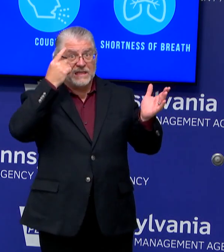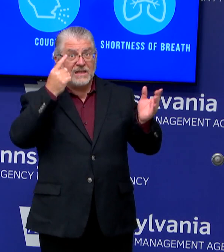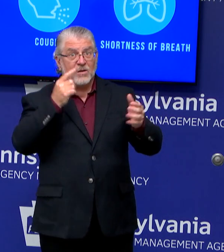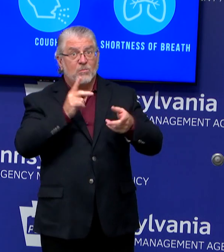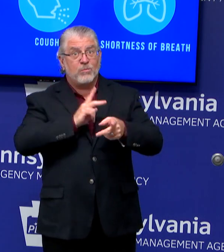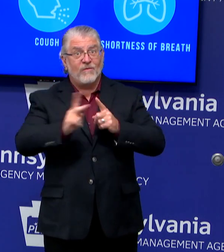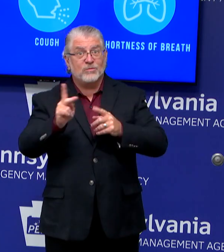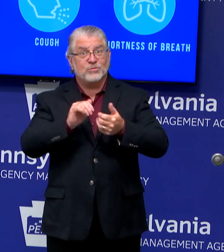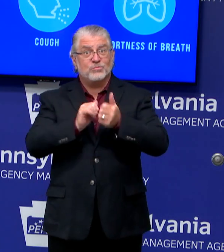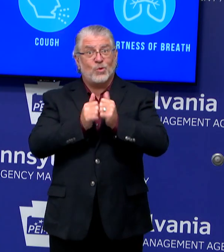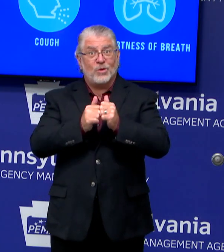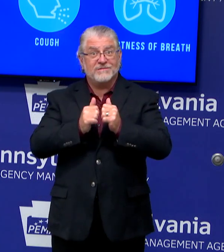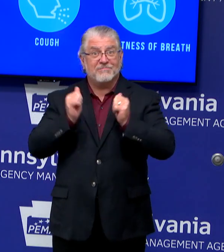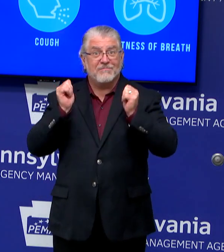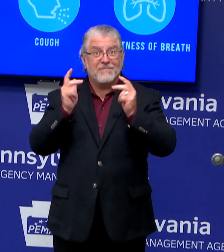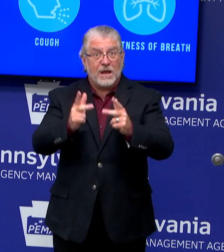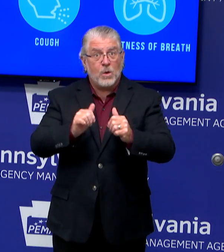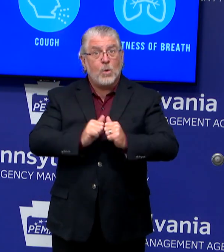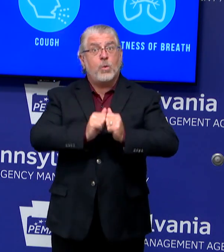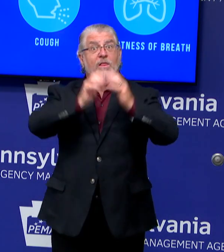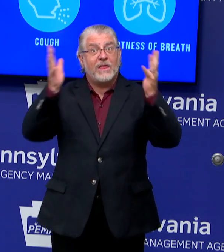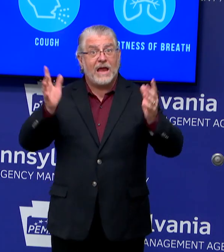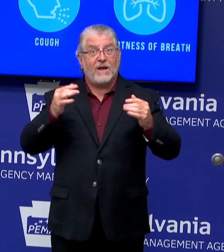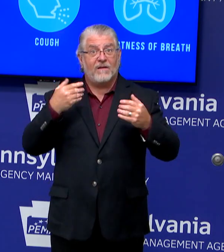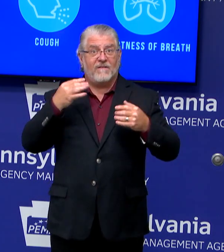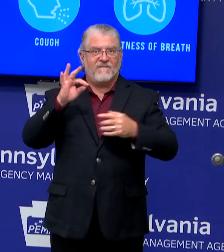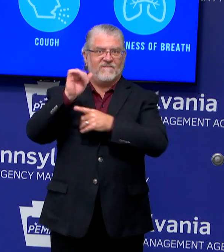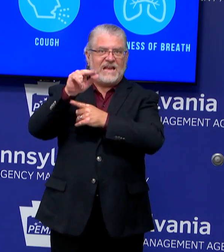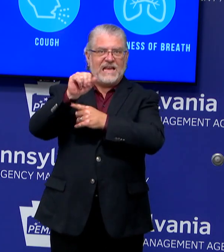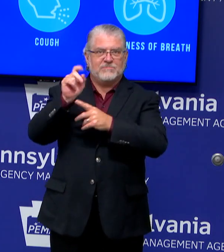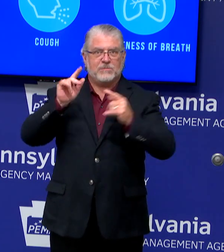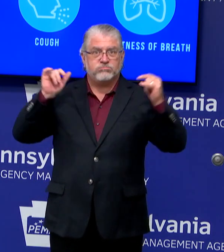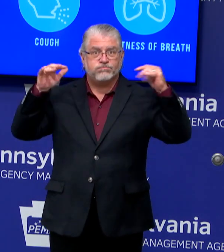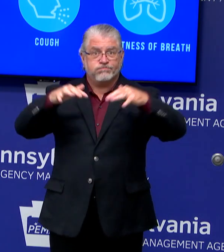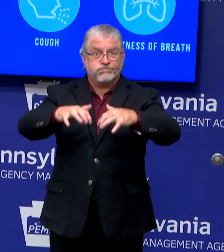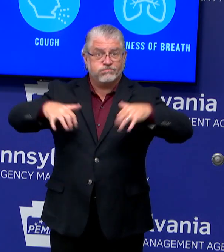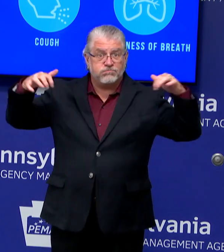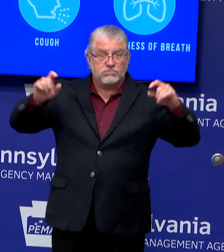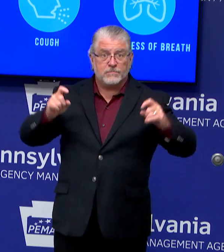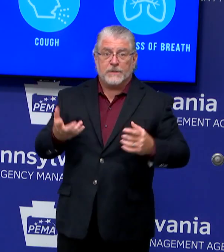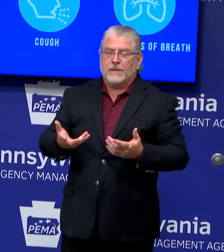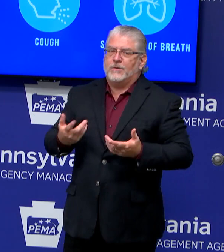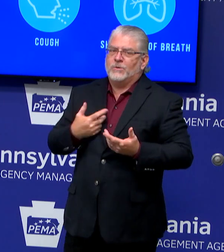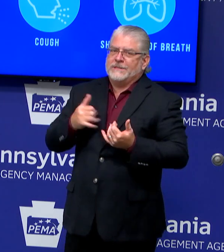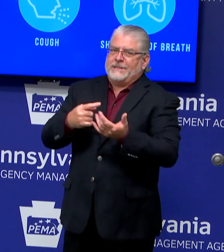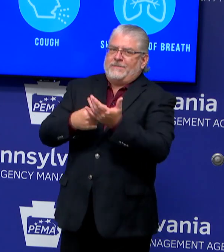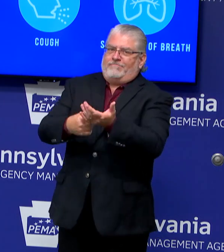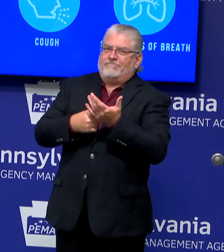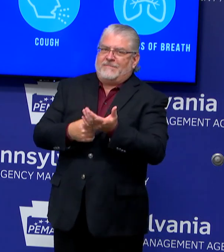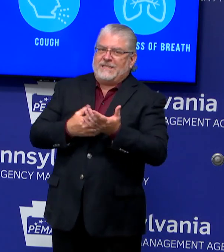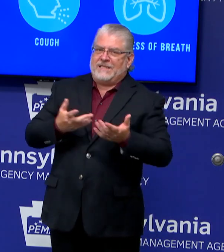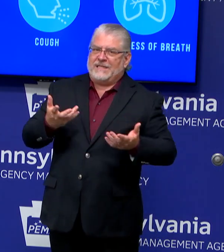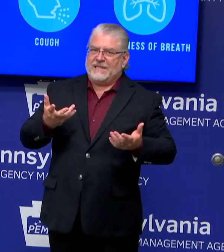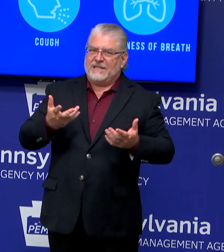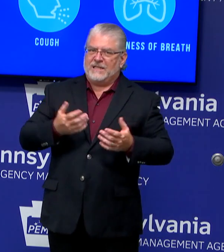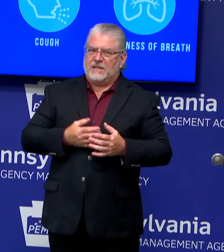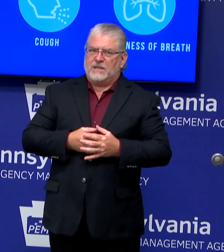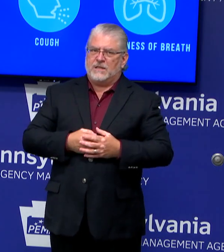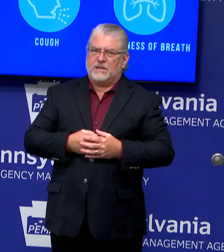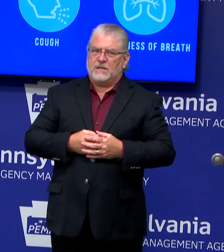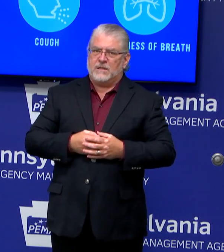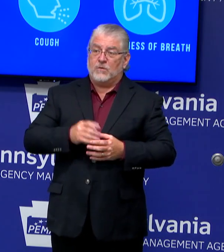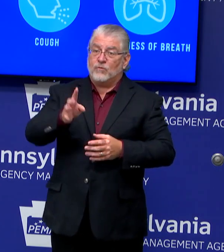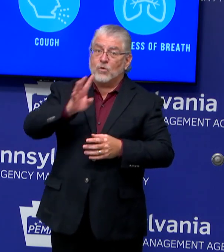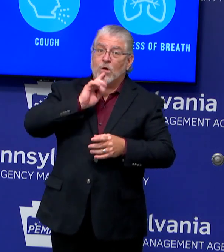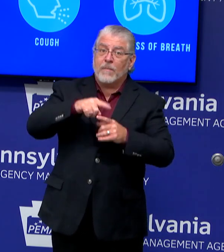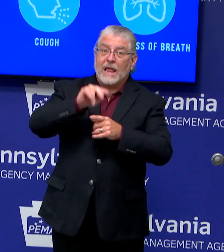If you talk to the NHL and MLB, they are talking about that. I'm not sure where the NBA is because their